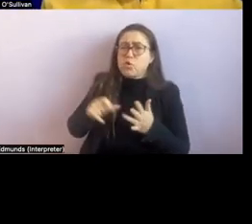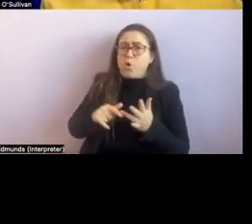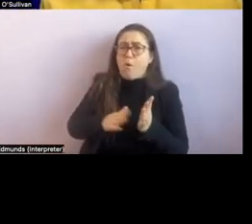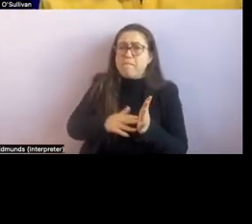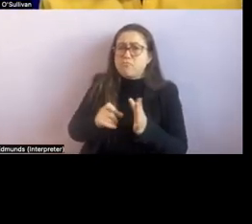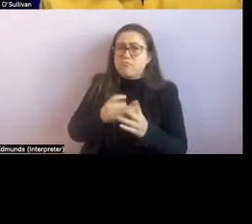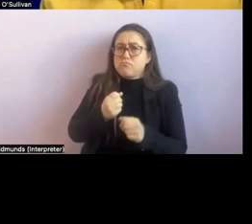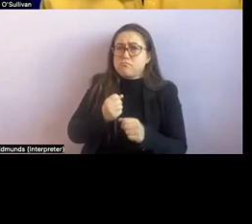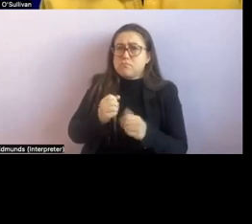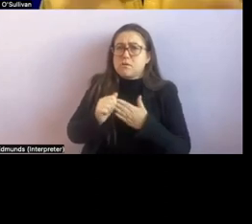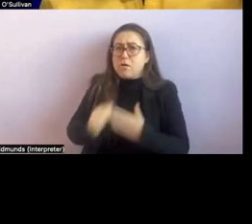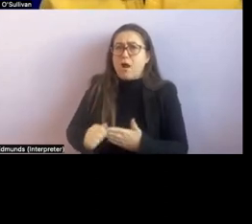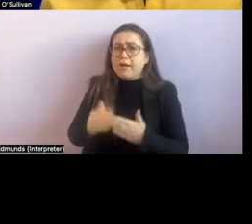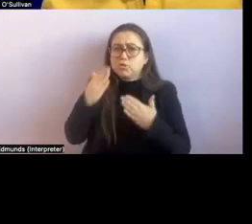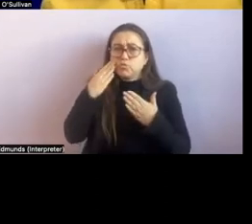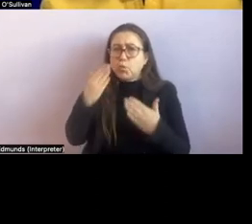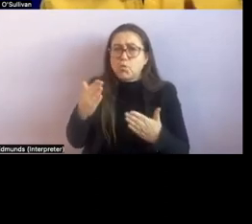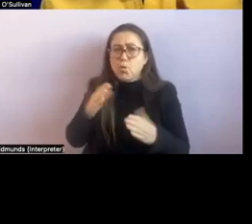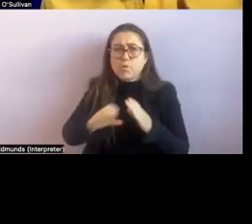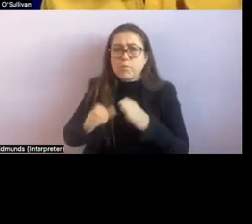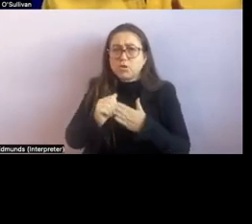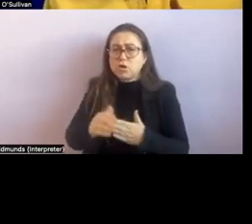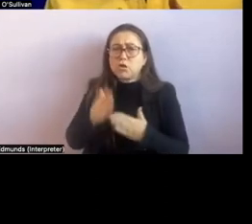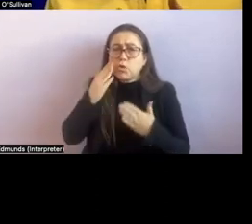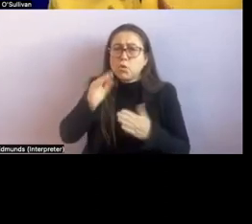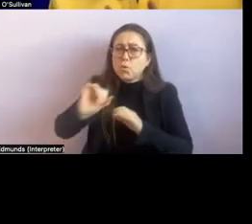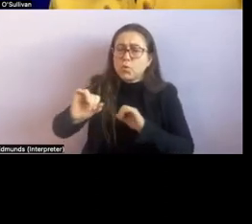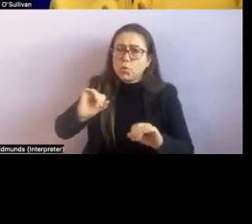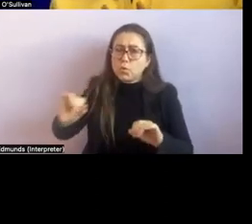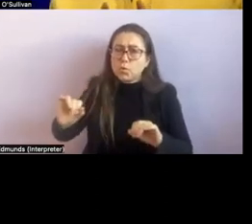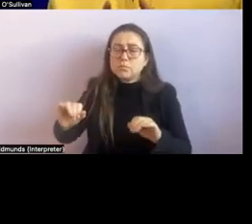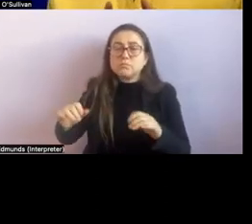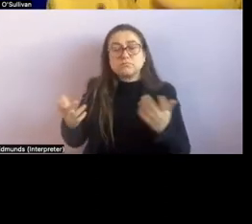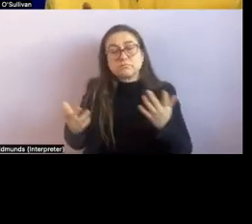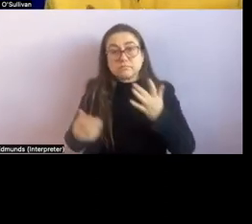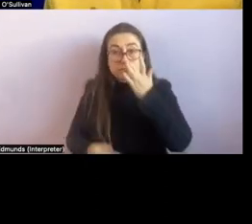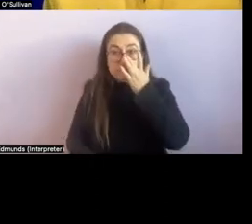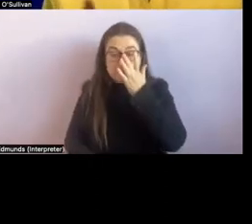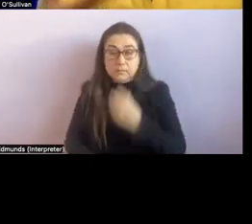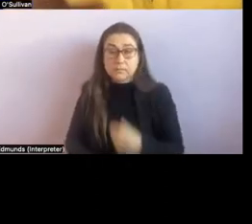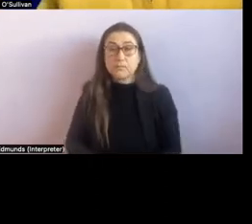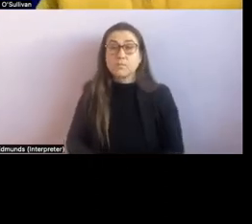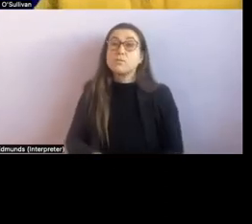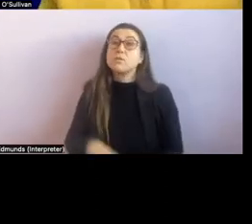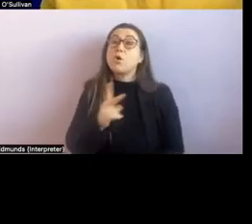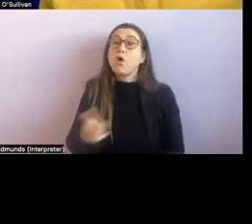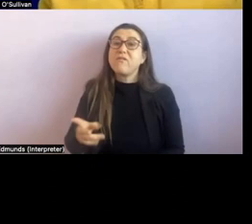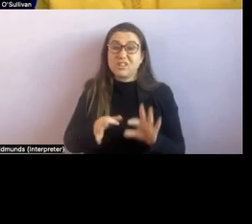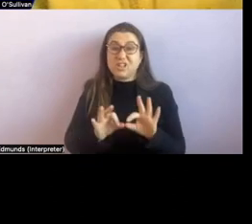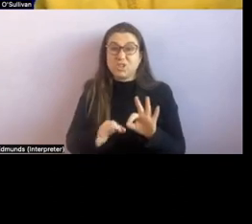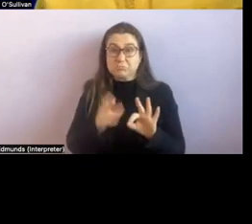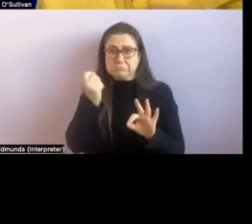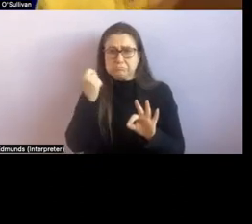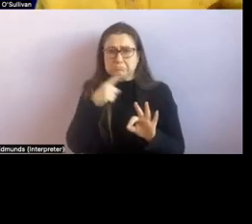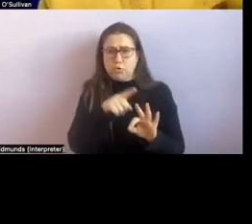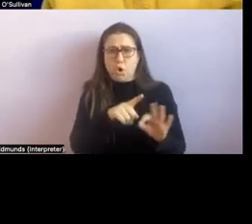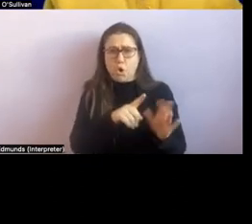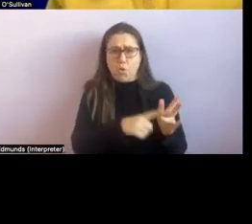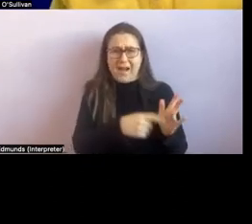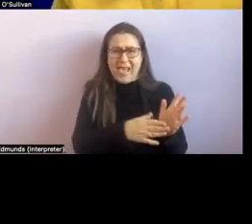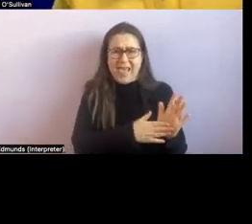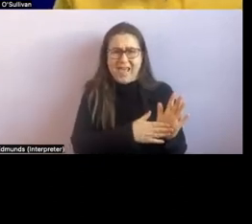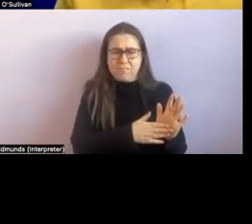approach um to get better outcomes for the client um often you know interpreters might not understand what an onm might not